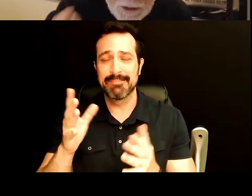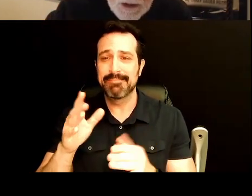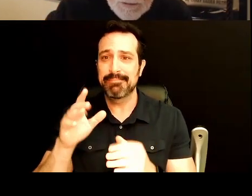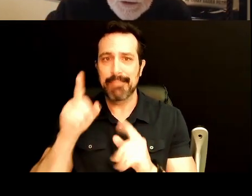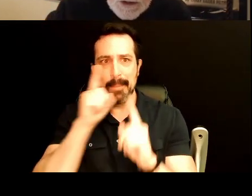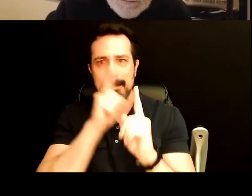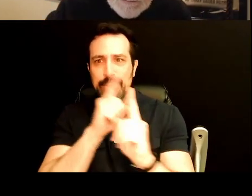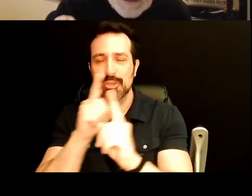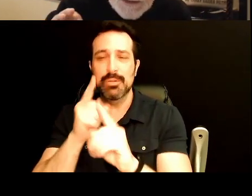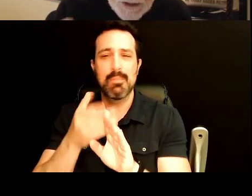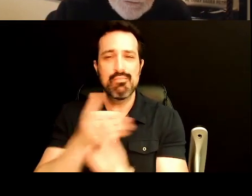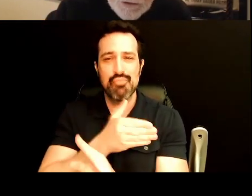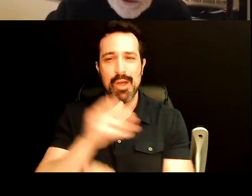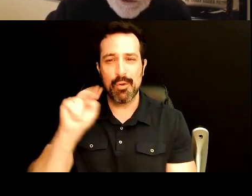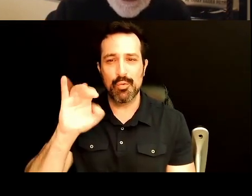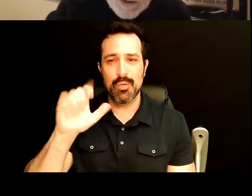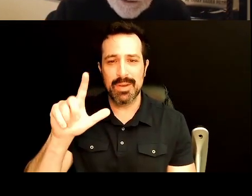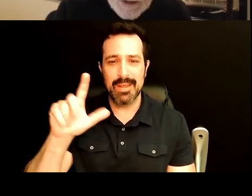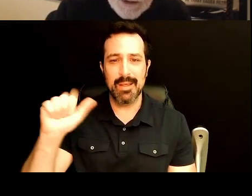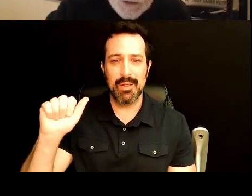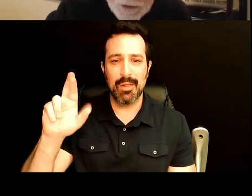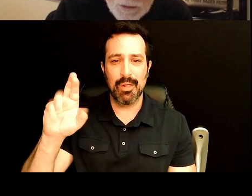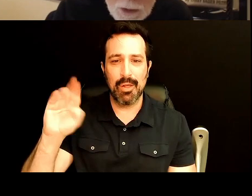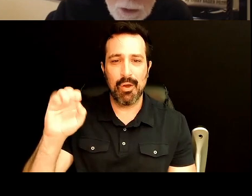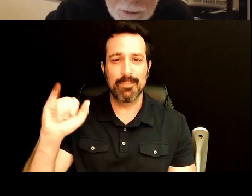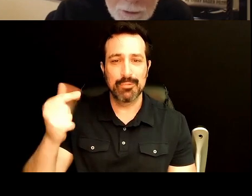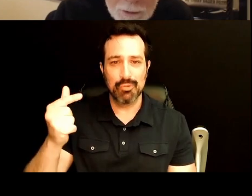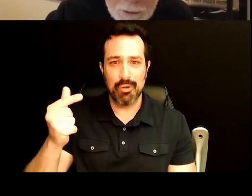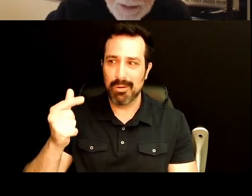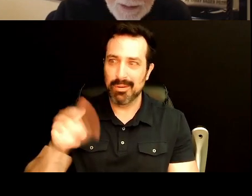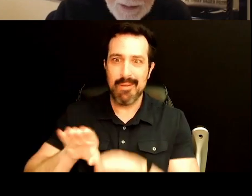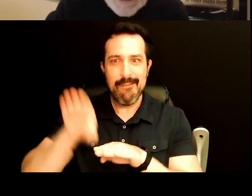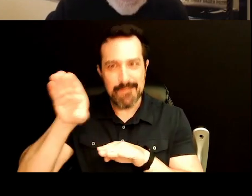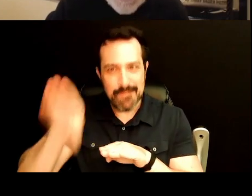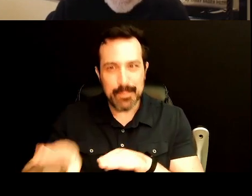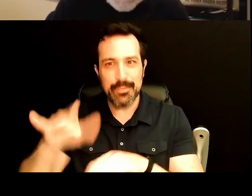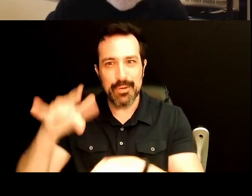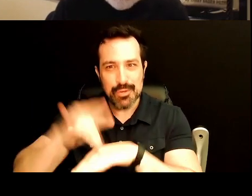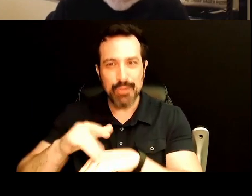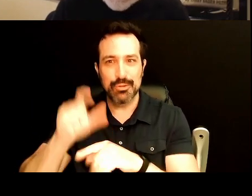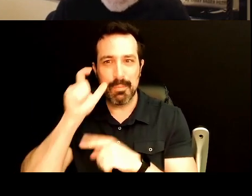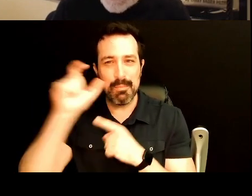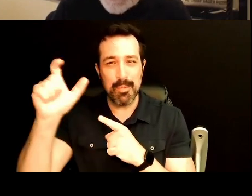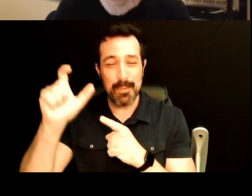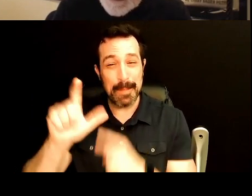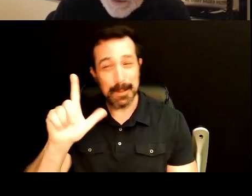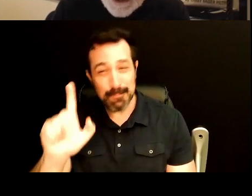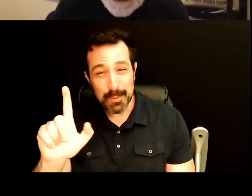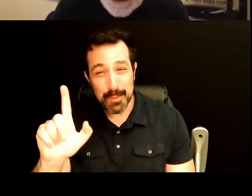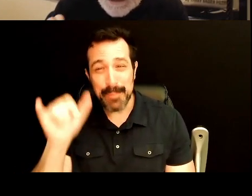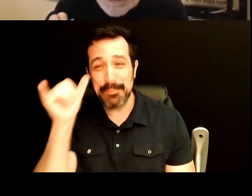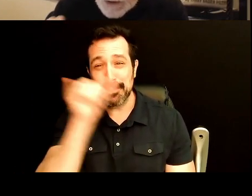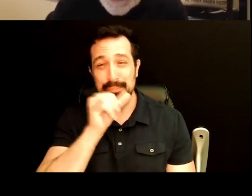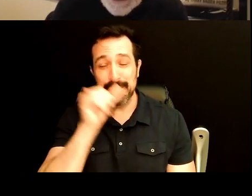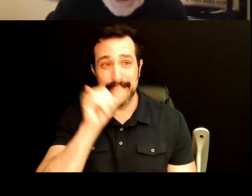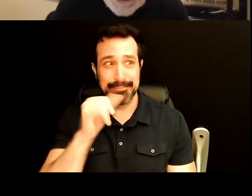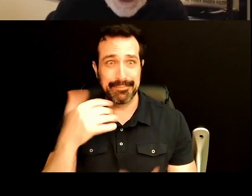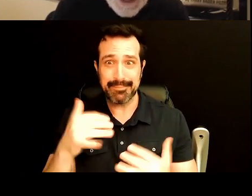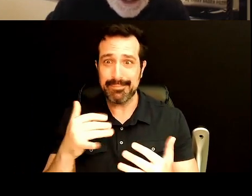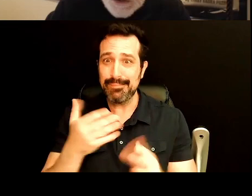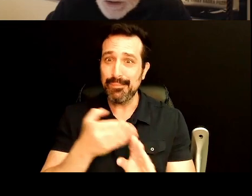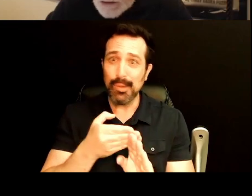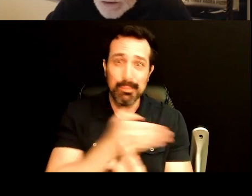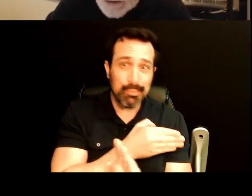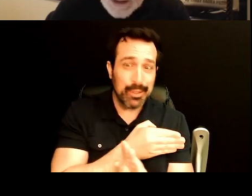Neil Armstrong setting foot on the moon, 21. Okay. And they can be really incredible precursors, post